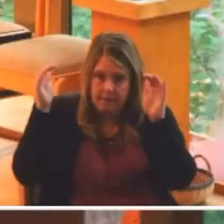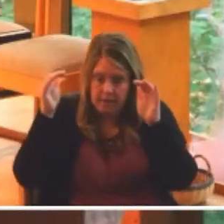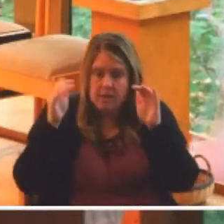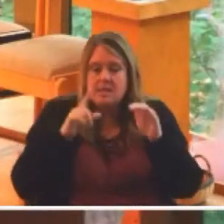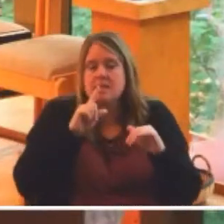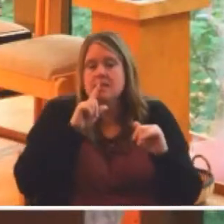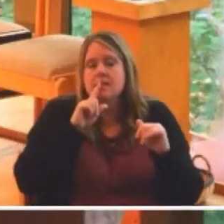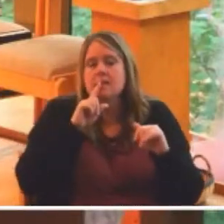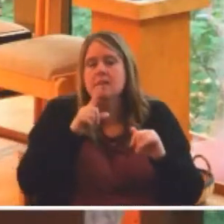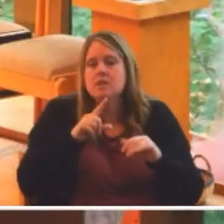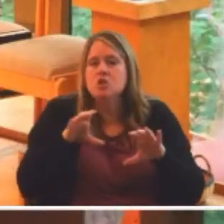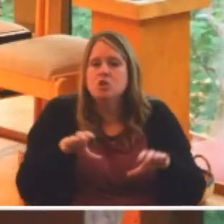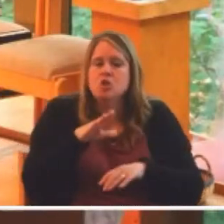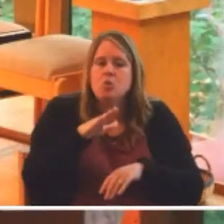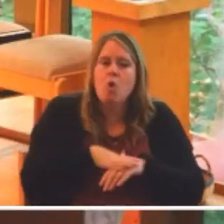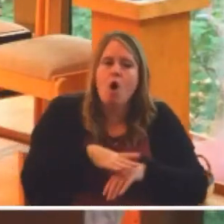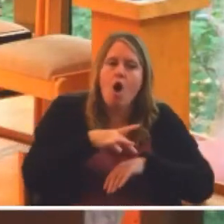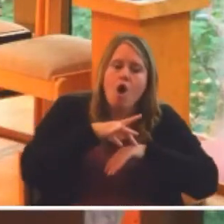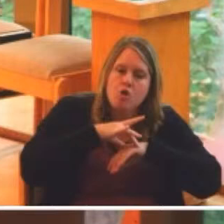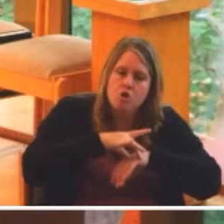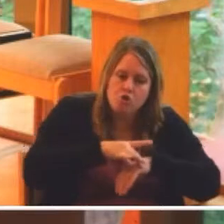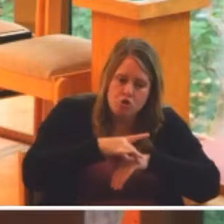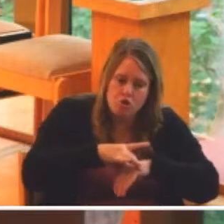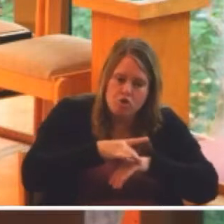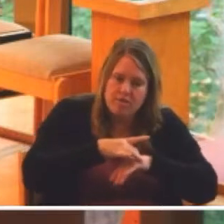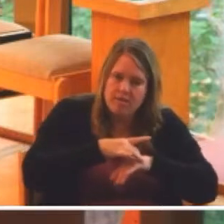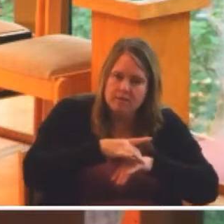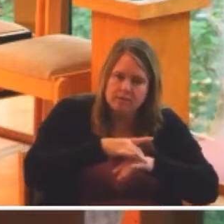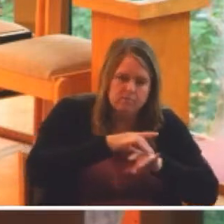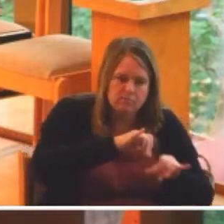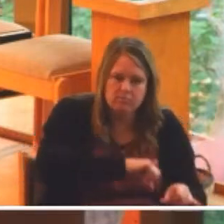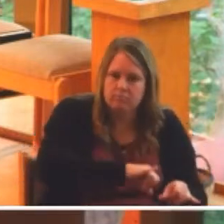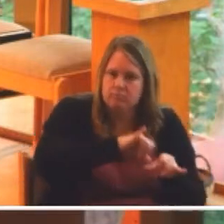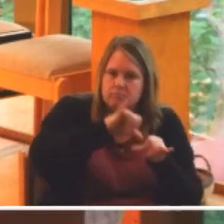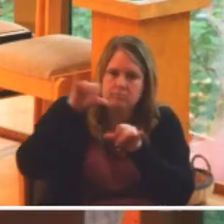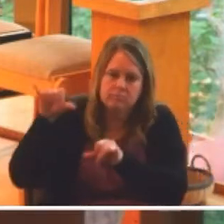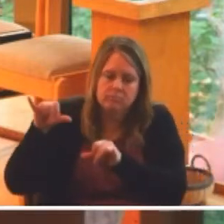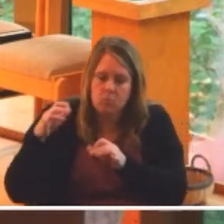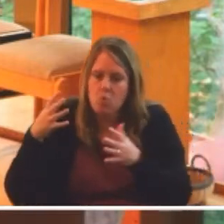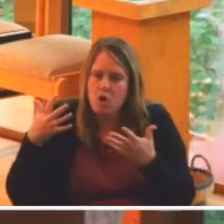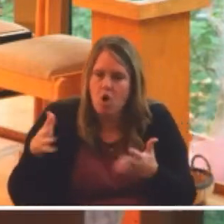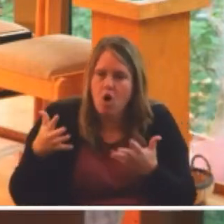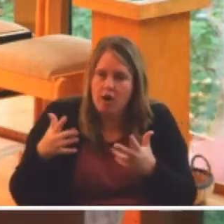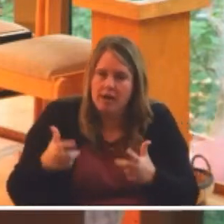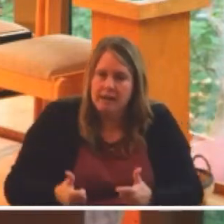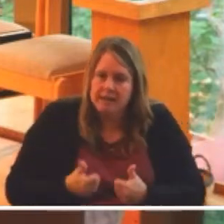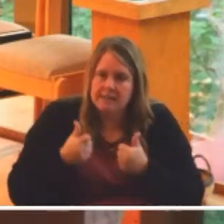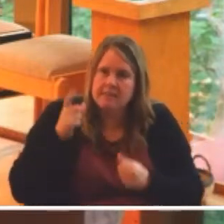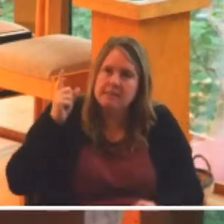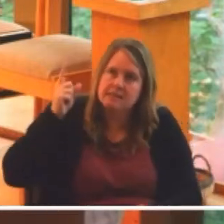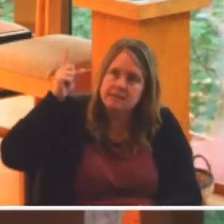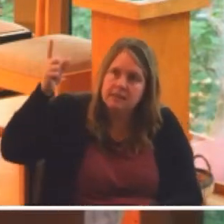is to do on earth exactly what already exists in heaven.